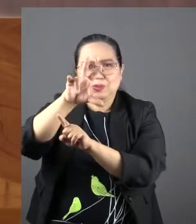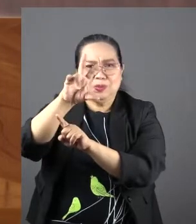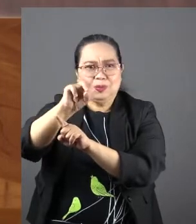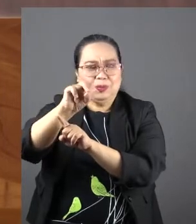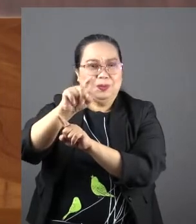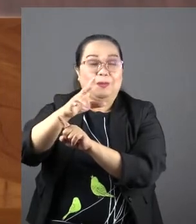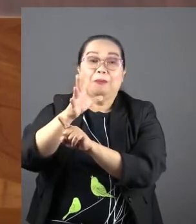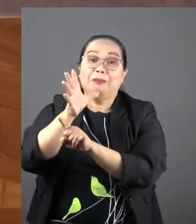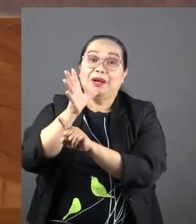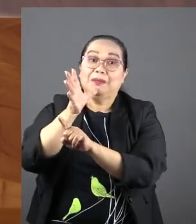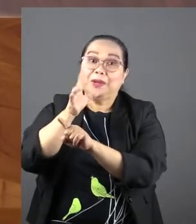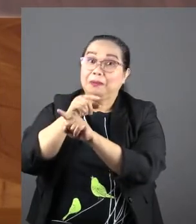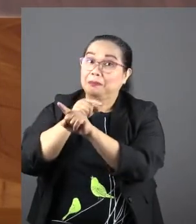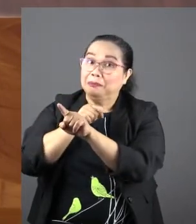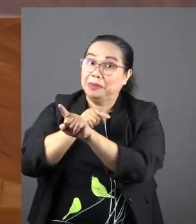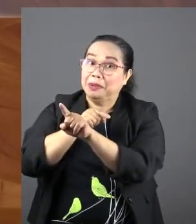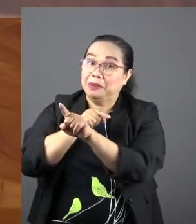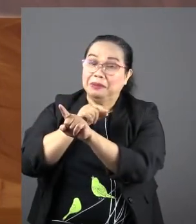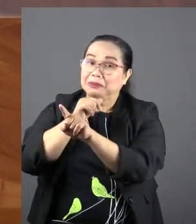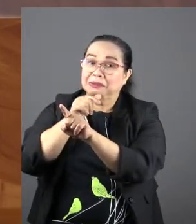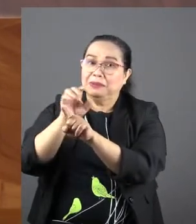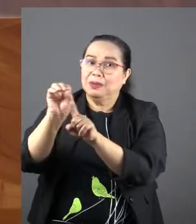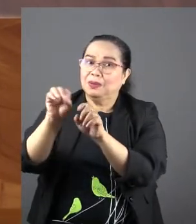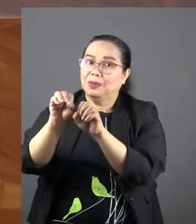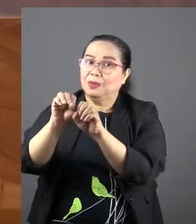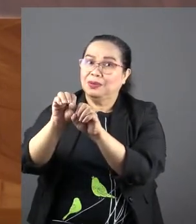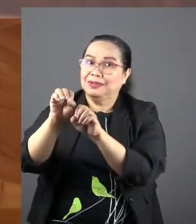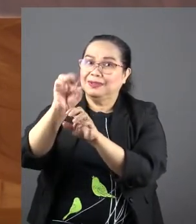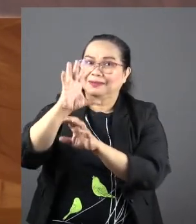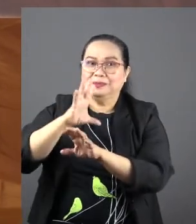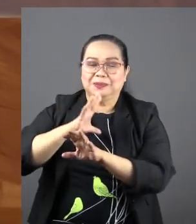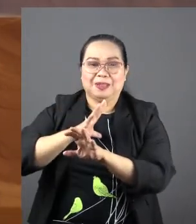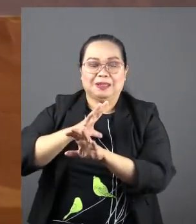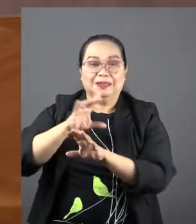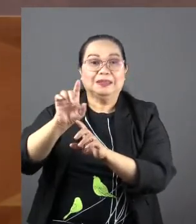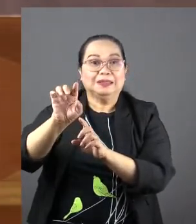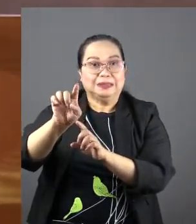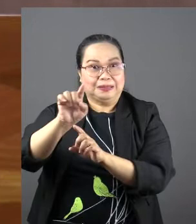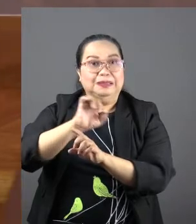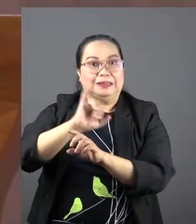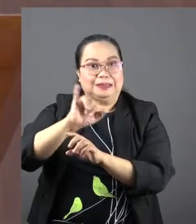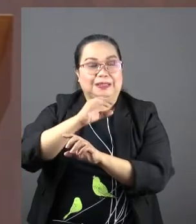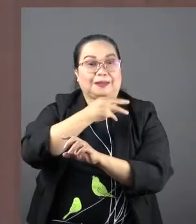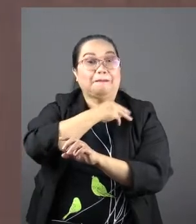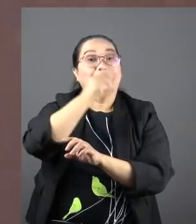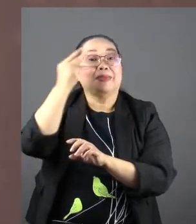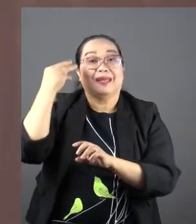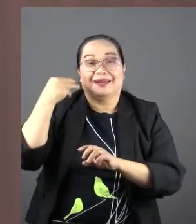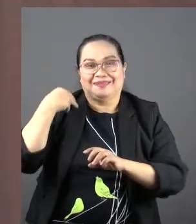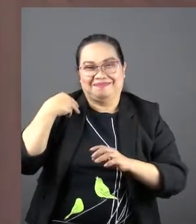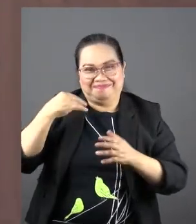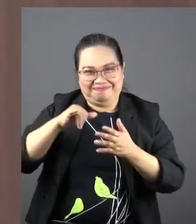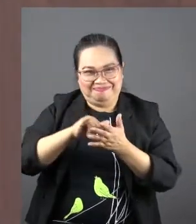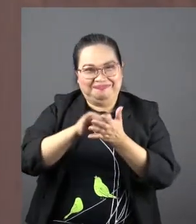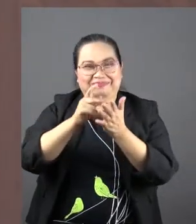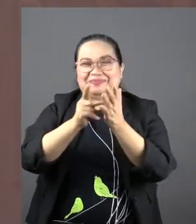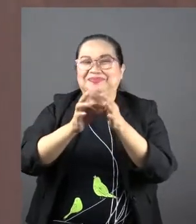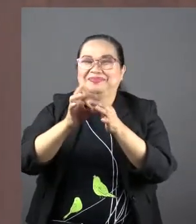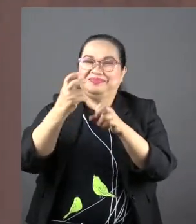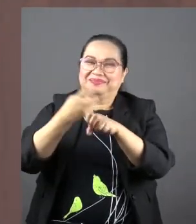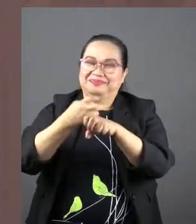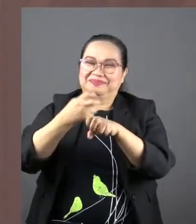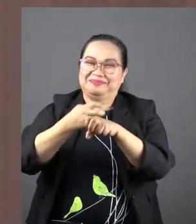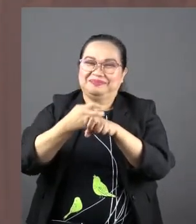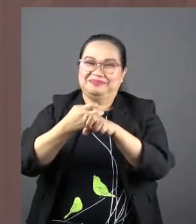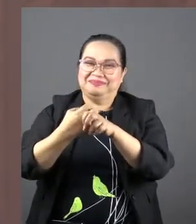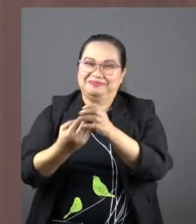be his mother, but he's not an ordinary man. That's Mary. Friends, that's just part of the difficulty of raising